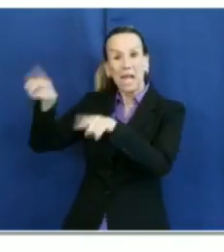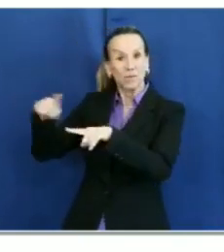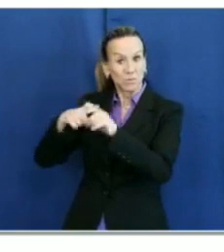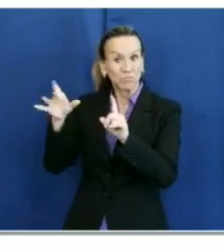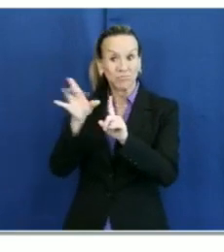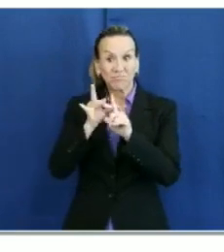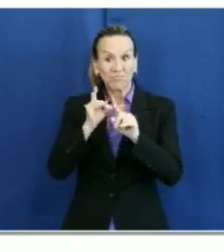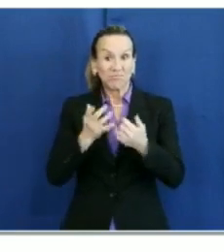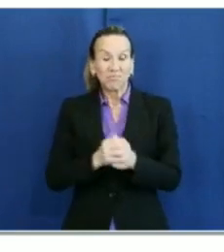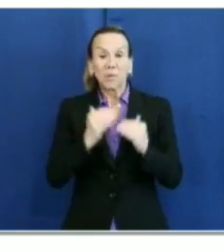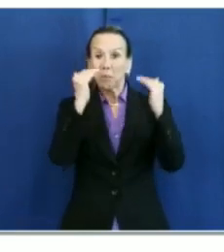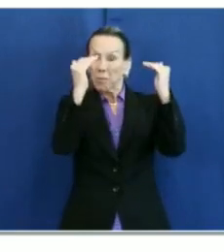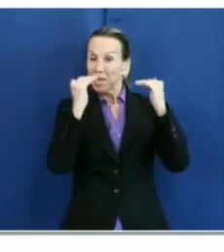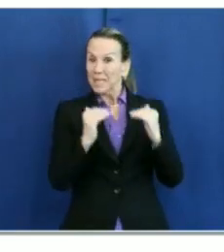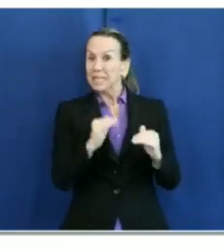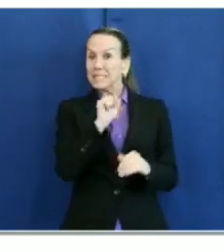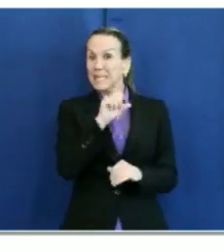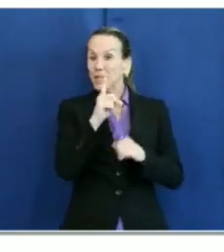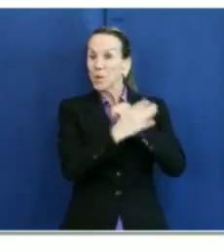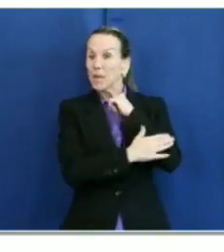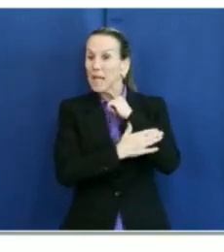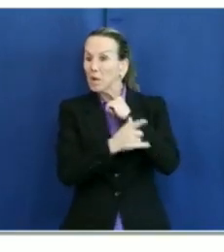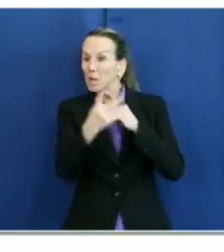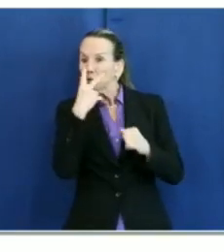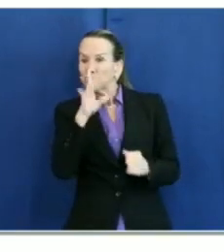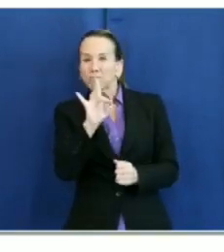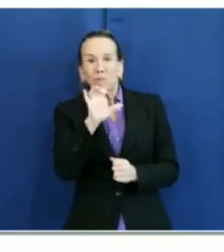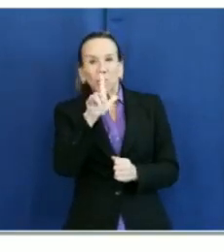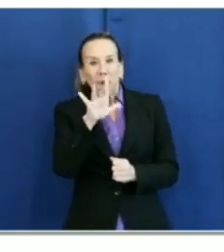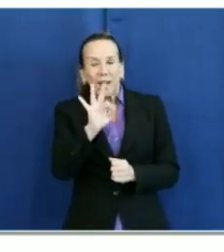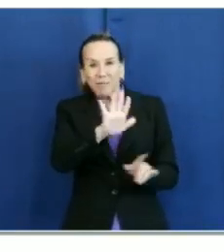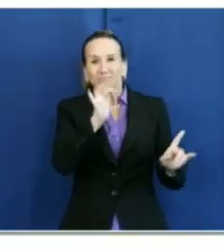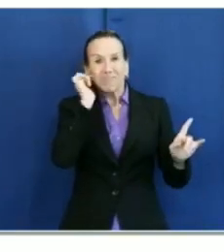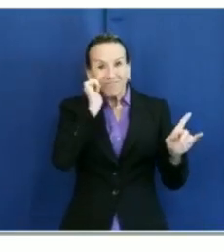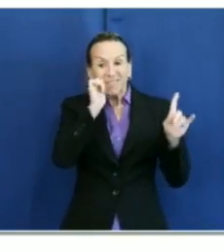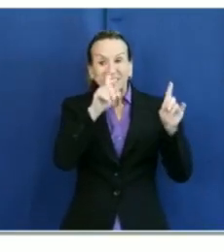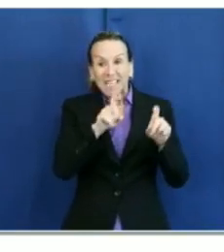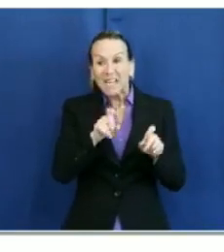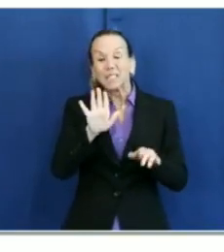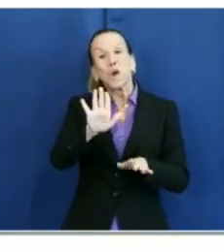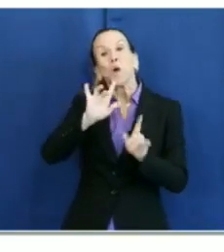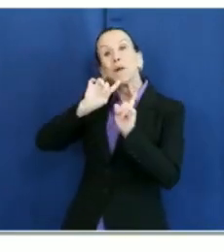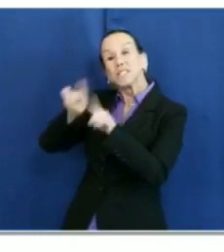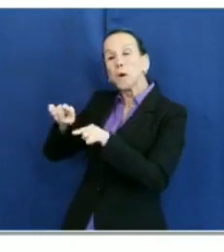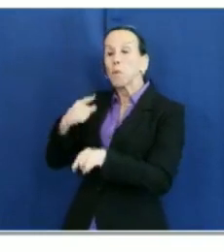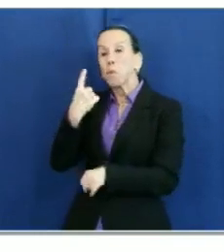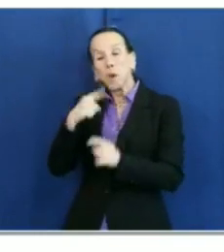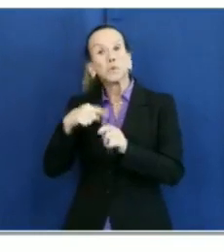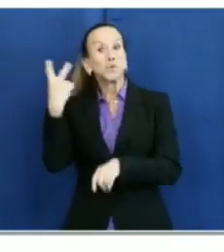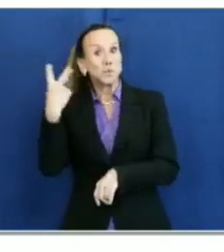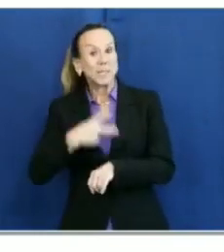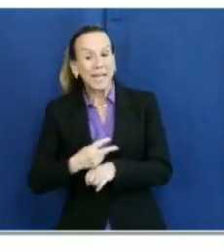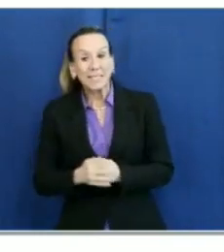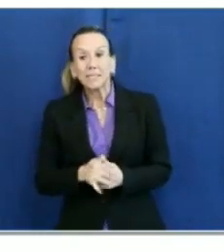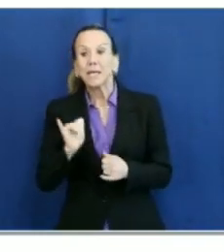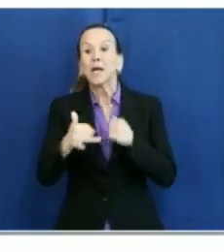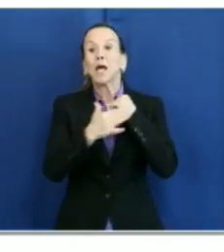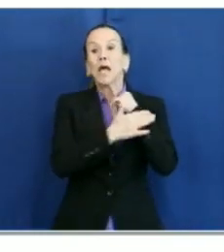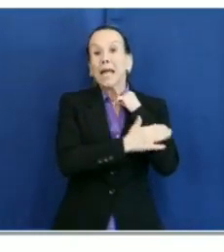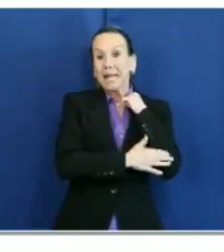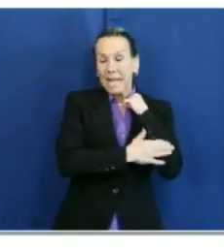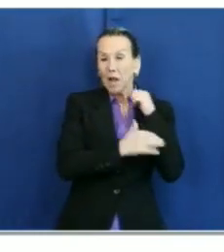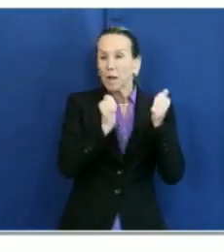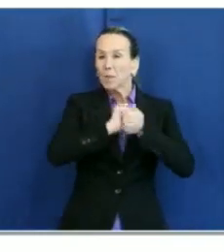right below that, 829 daily average with a turnaround between one and two days. The county, with our HELICS partnership,